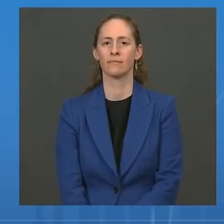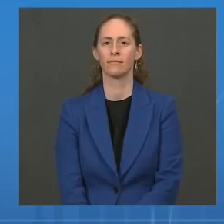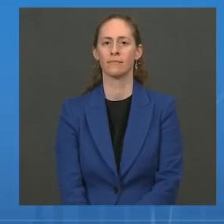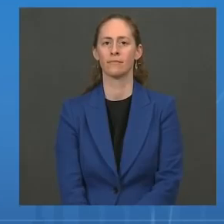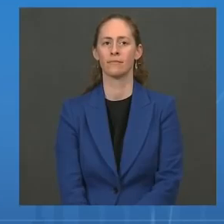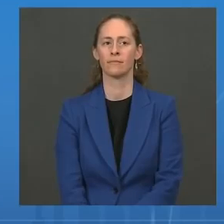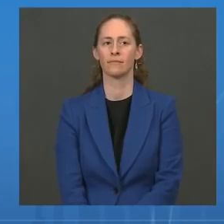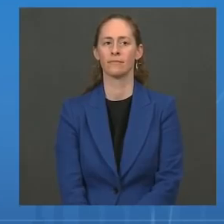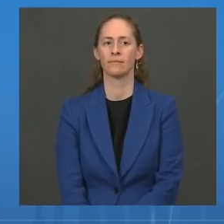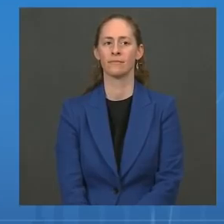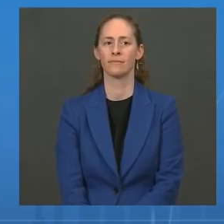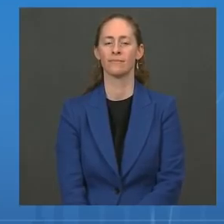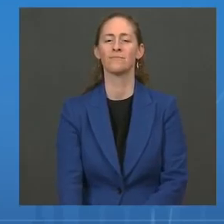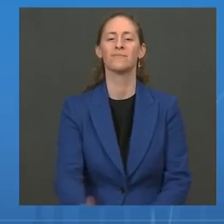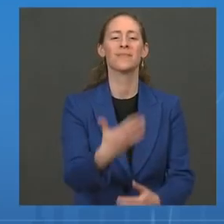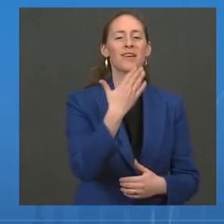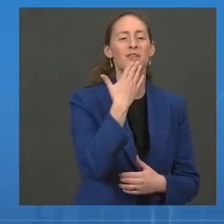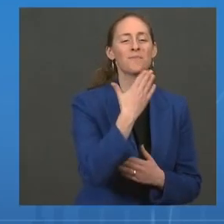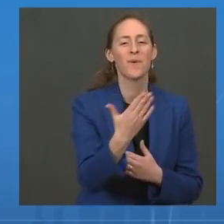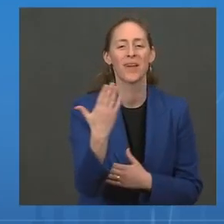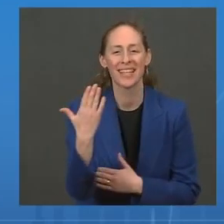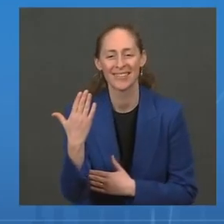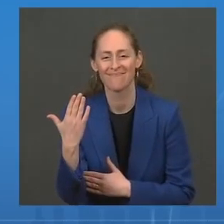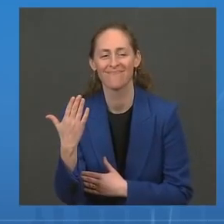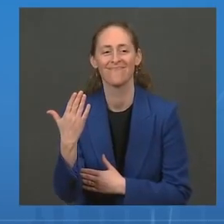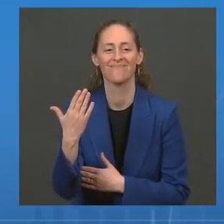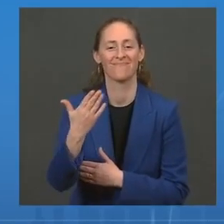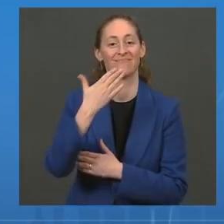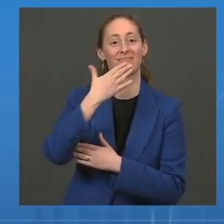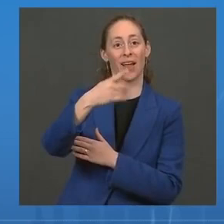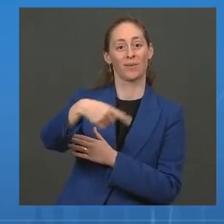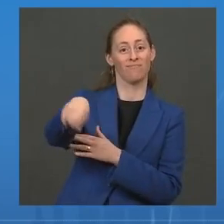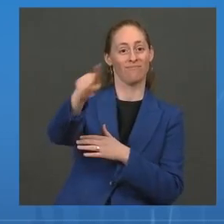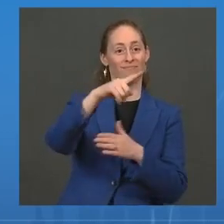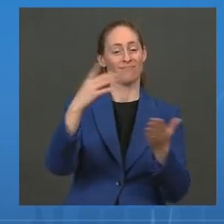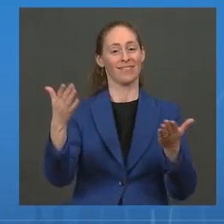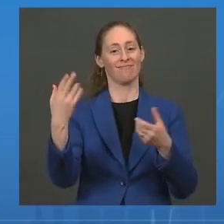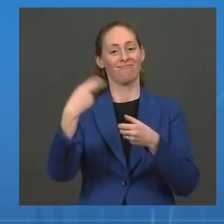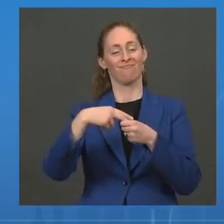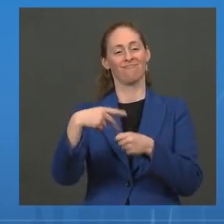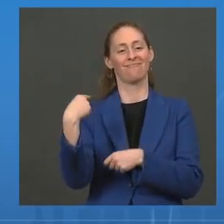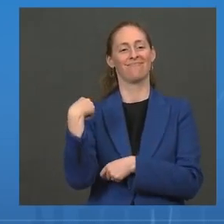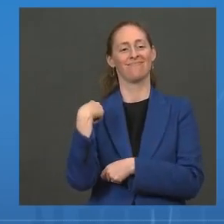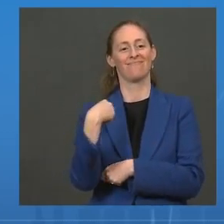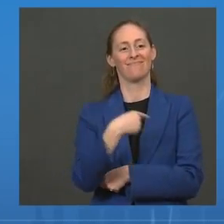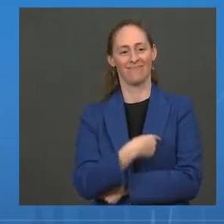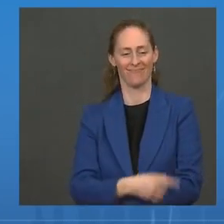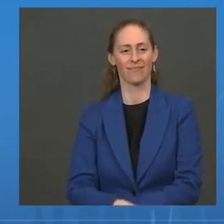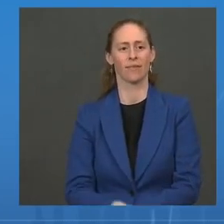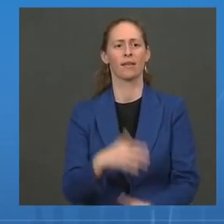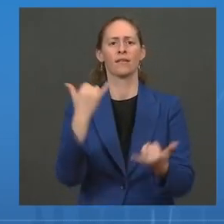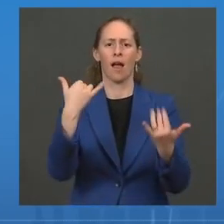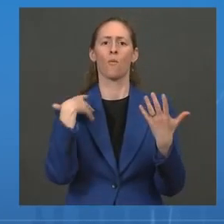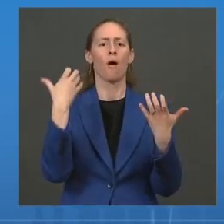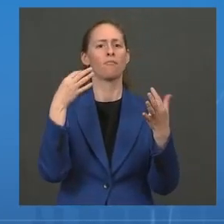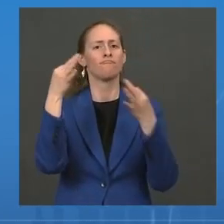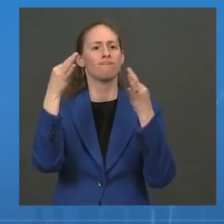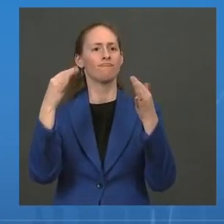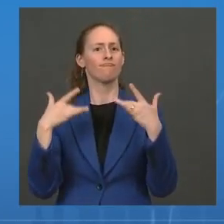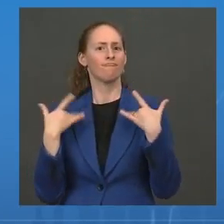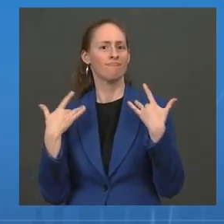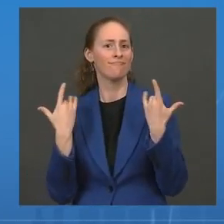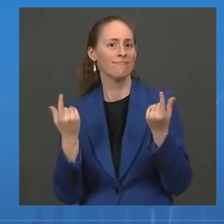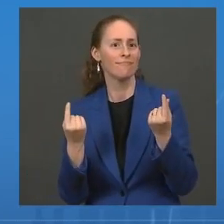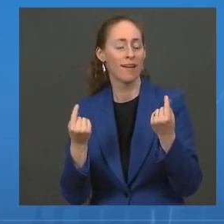Good morning, and thanks for joining us. Today, I'll begin with a progress report, then I'll turn to the doctors. We're